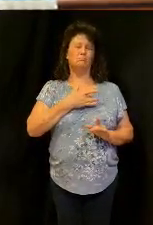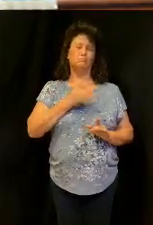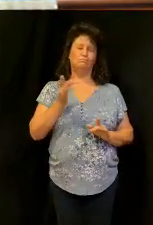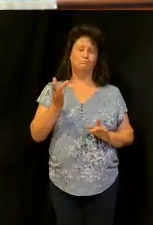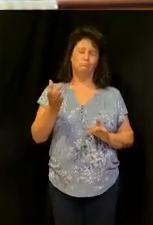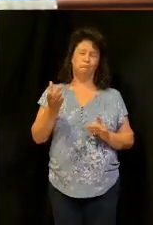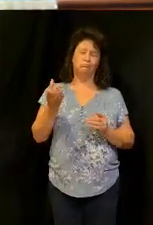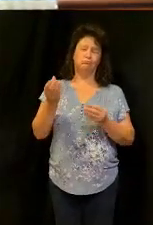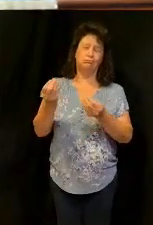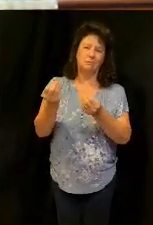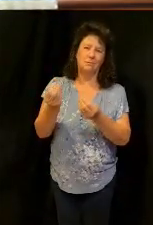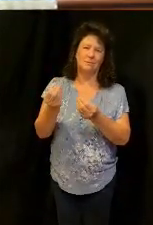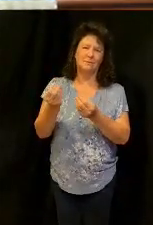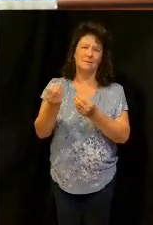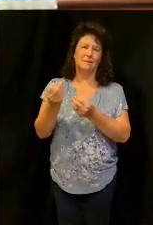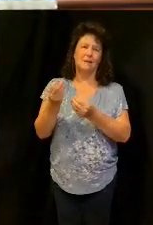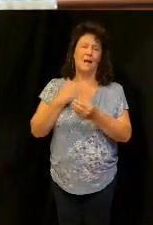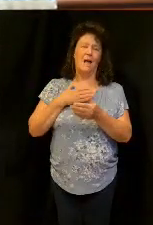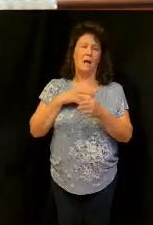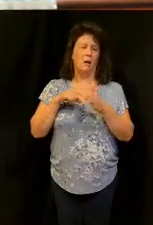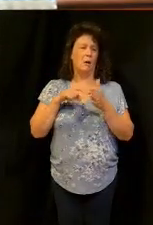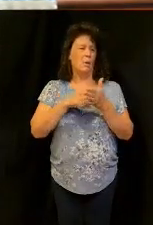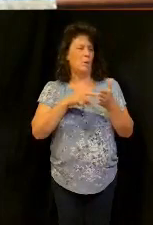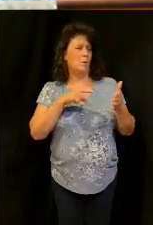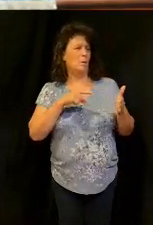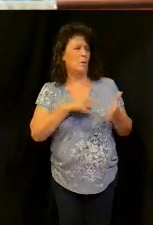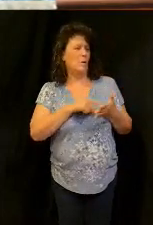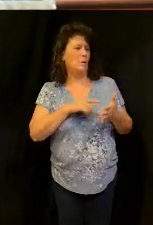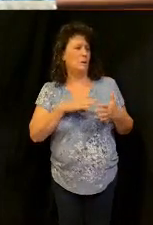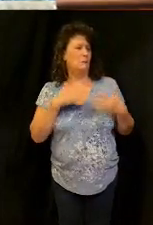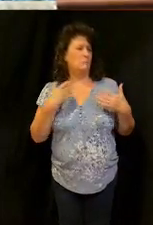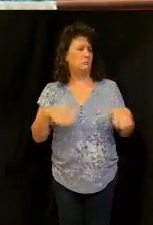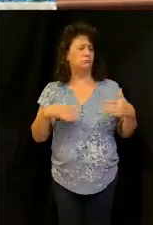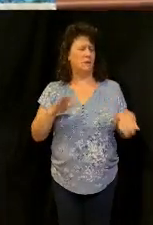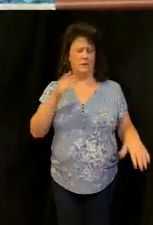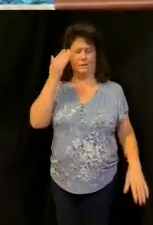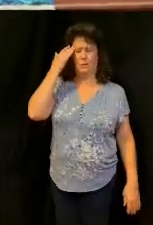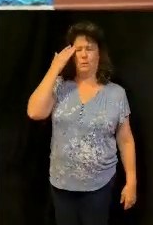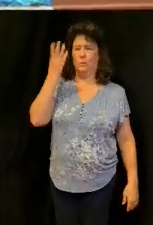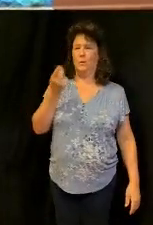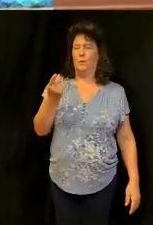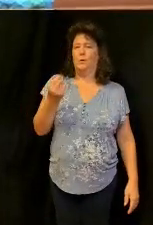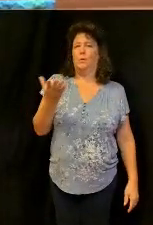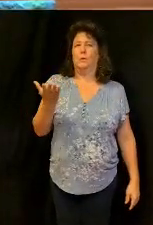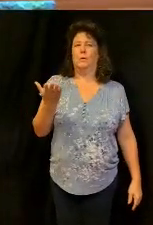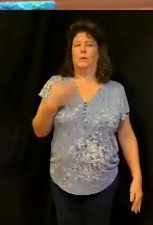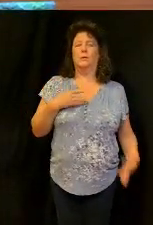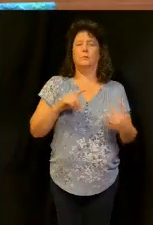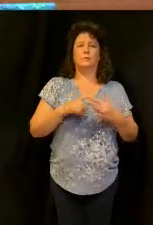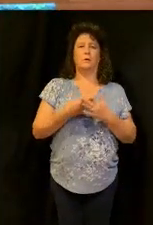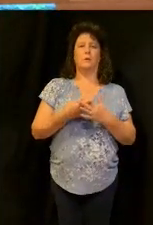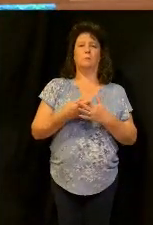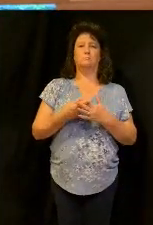pastor paul i'm deep in debt all right i get it i get you what do i need to do start somewhere